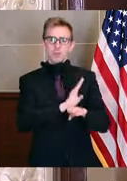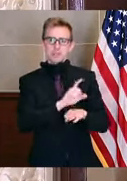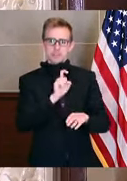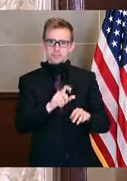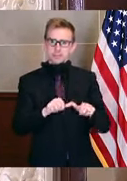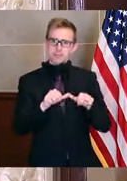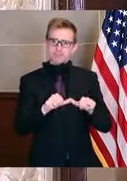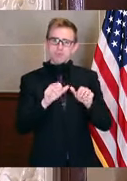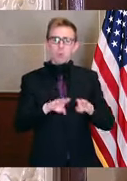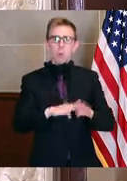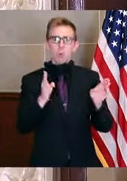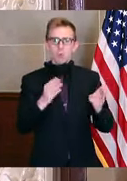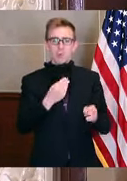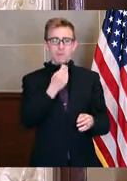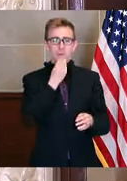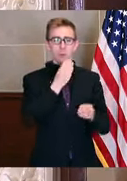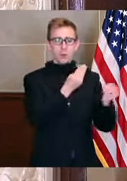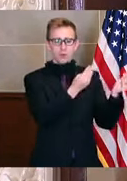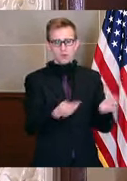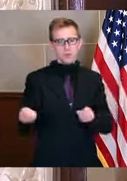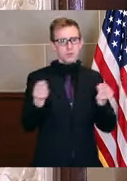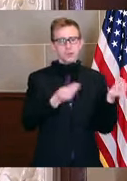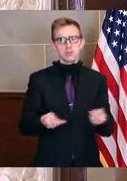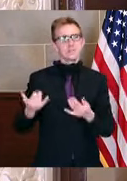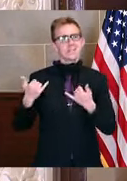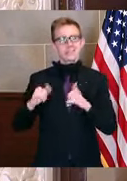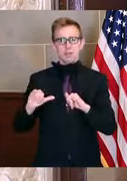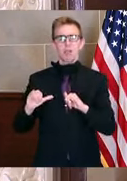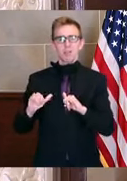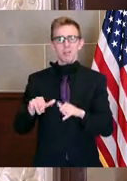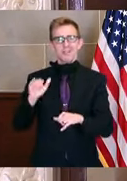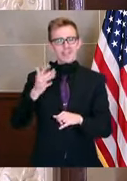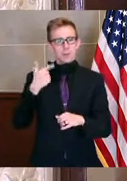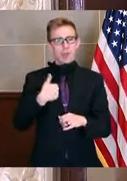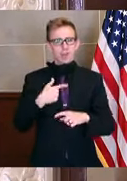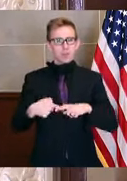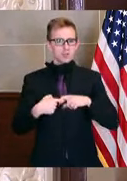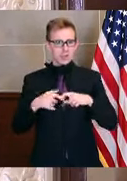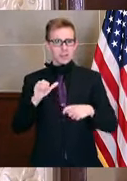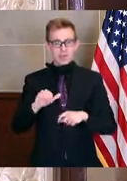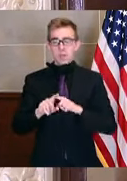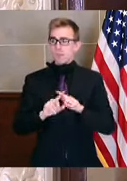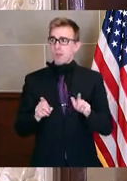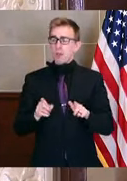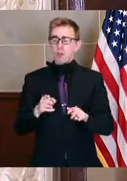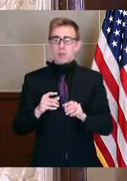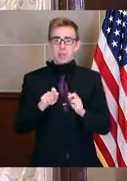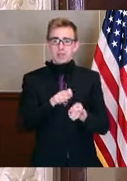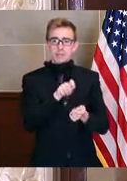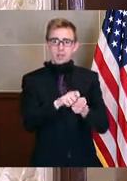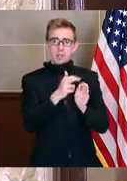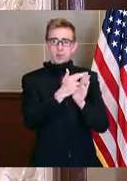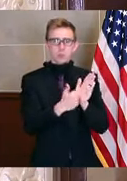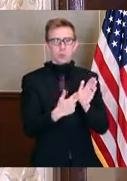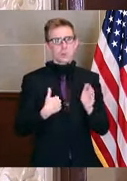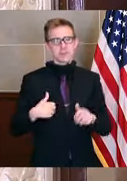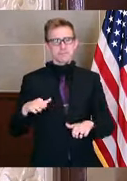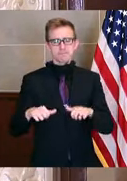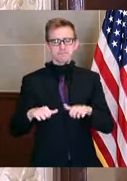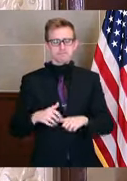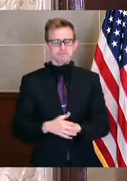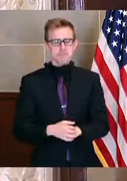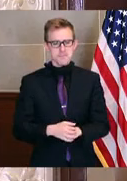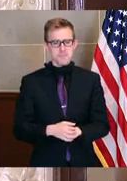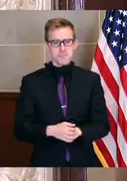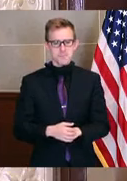stay open. We've got to keep the food chains moving is what that guidance was. But I don't know the exact guidelines of that. But I would assume it would fall